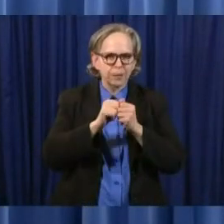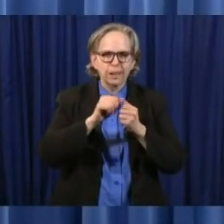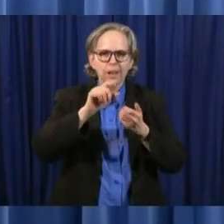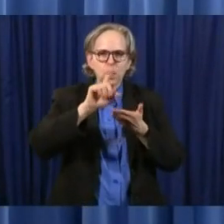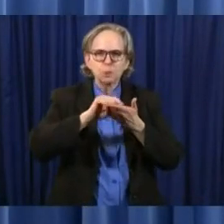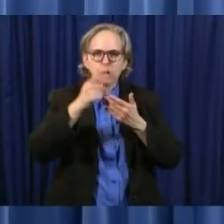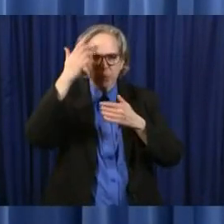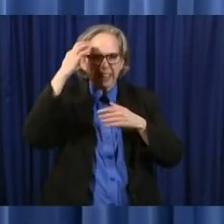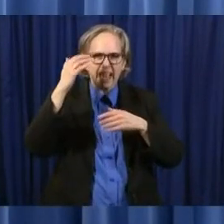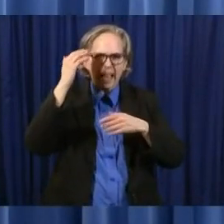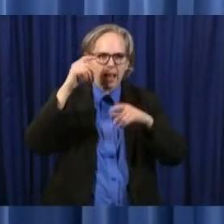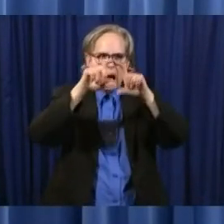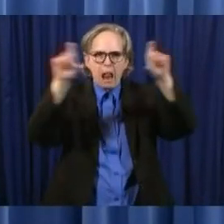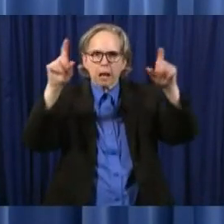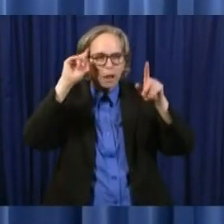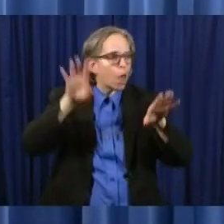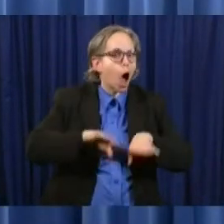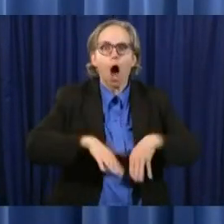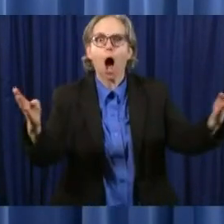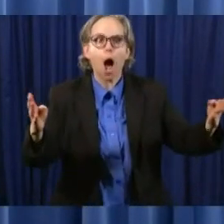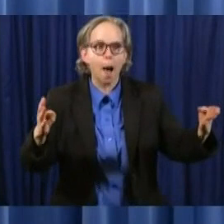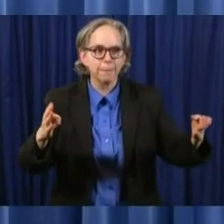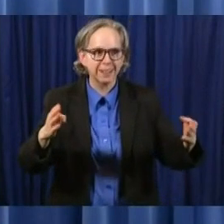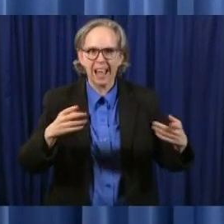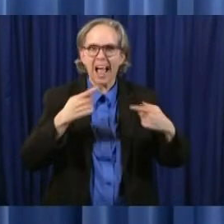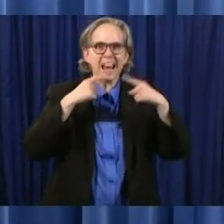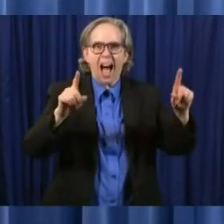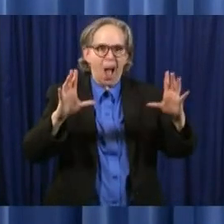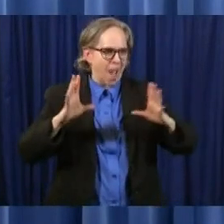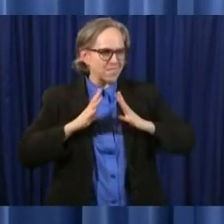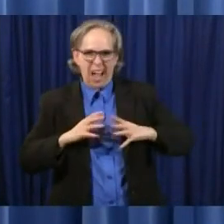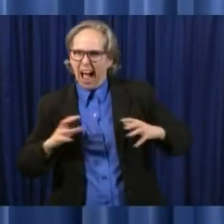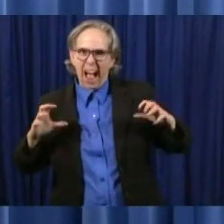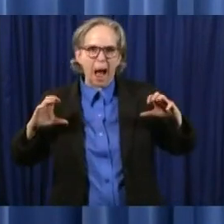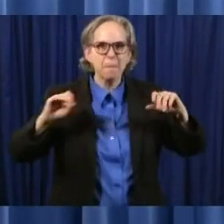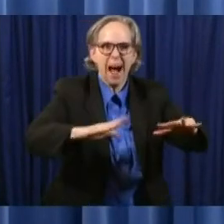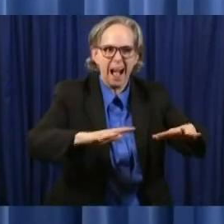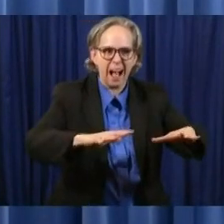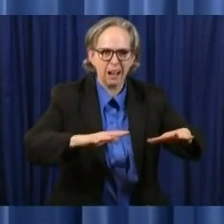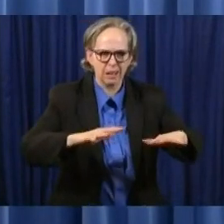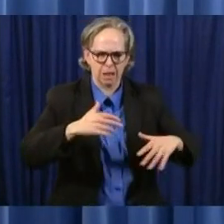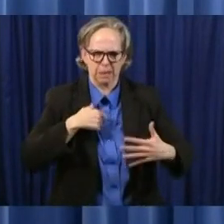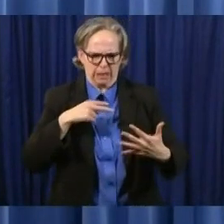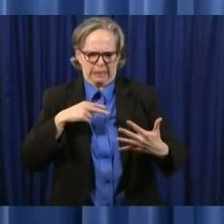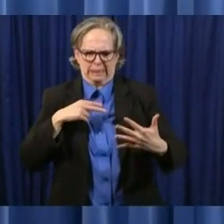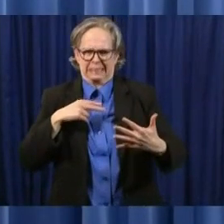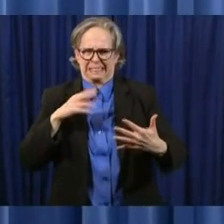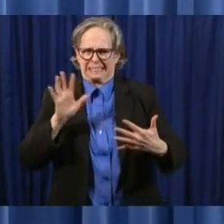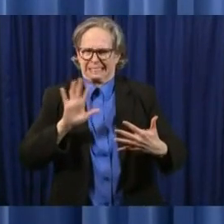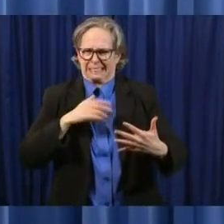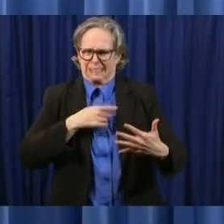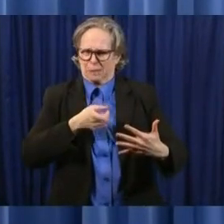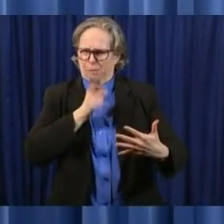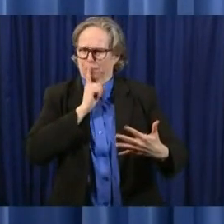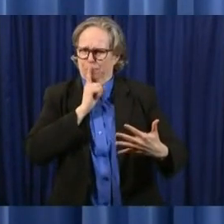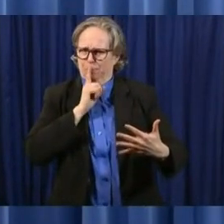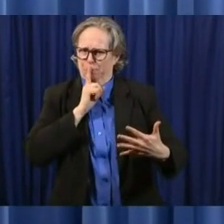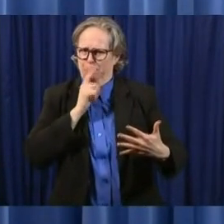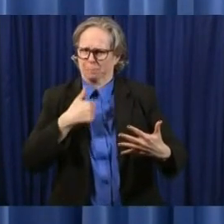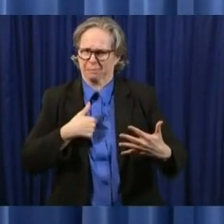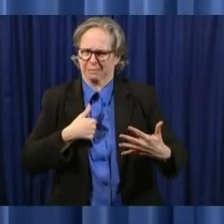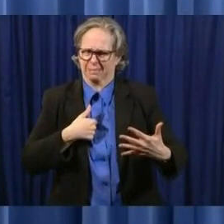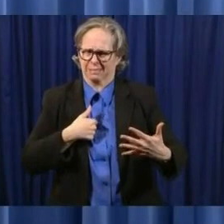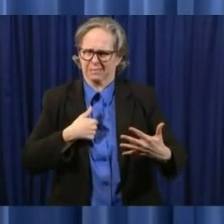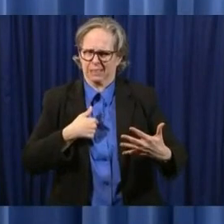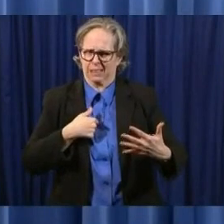uh and announcements and uh my concern was that people wouldn't read the fine print or wouldn't read